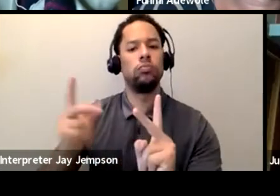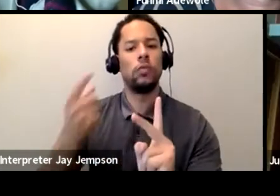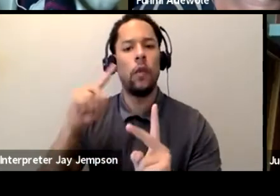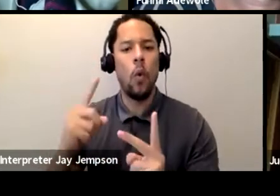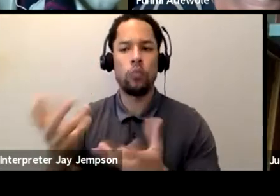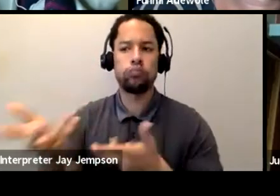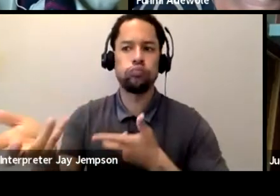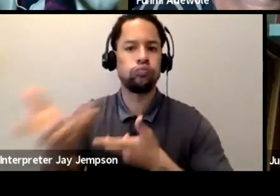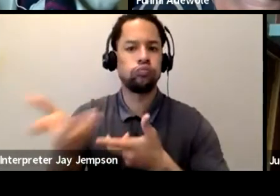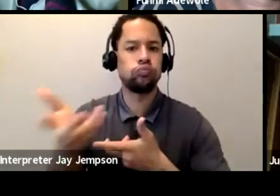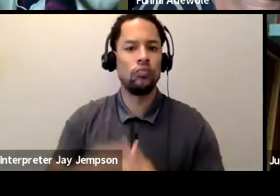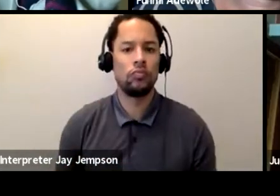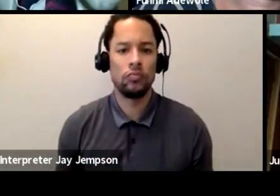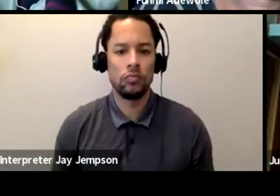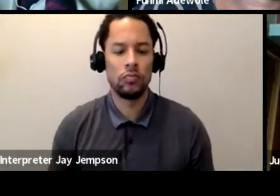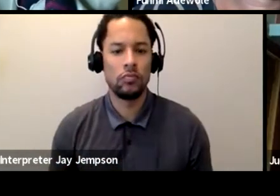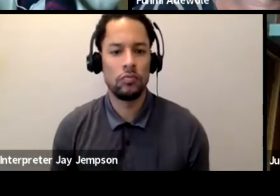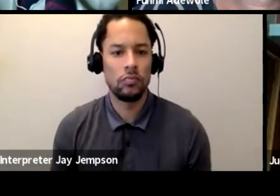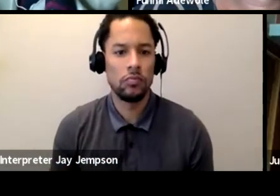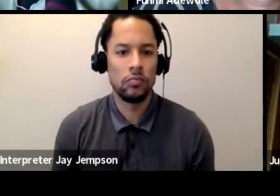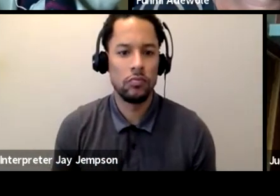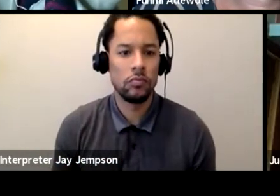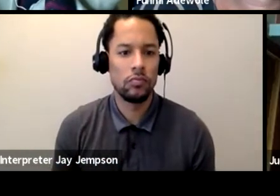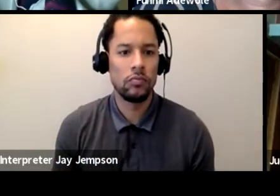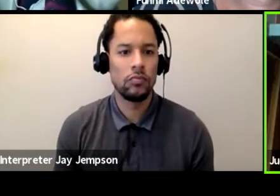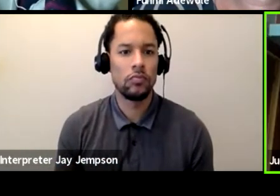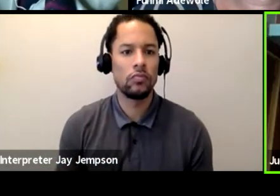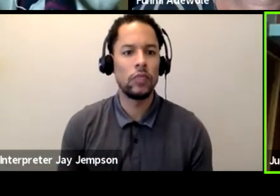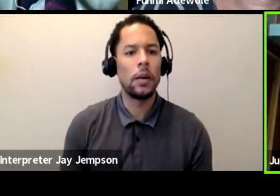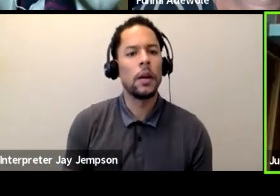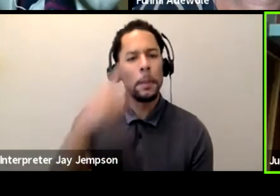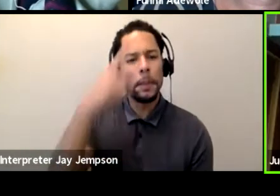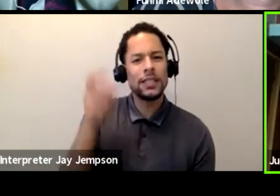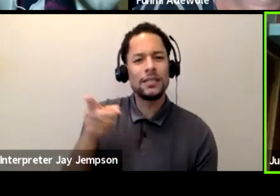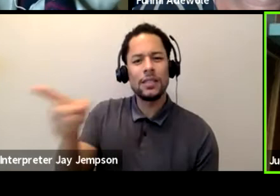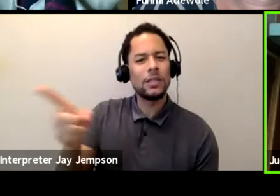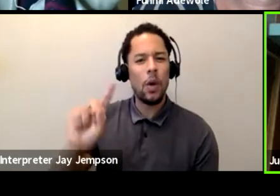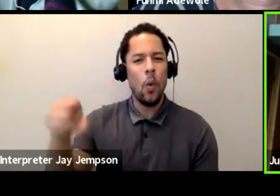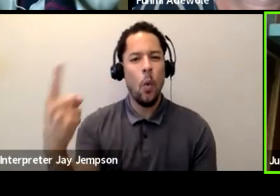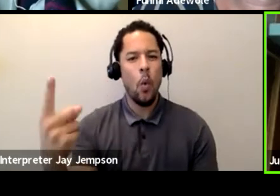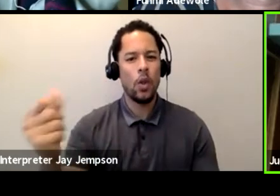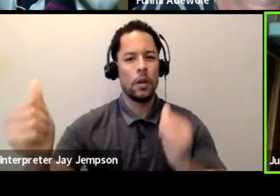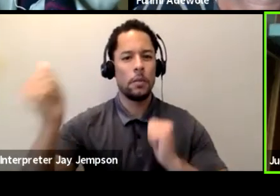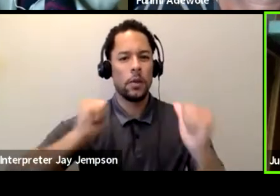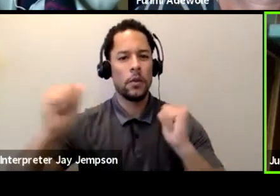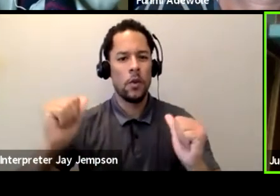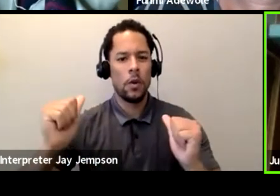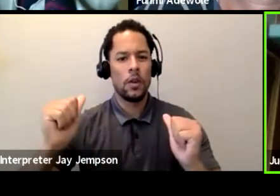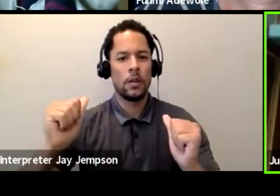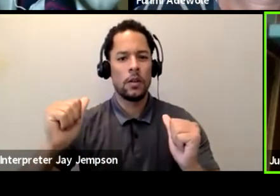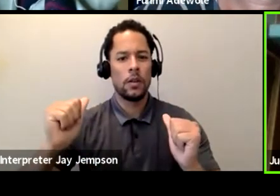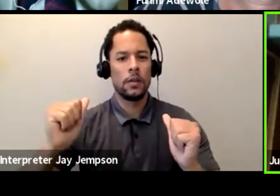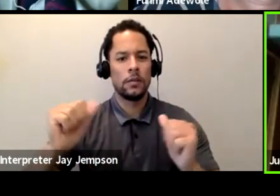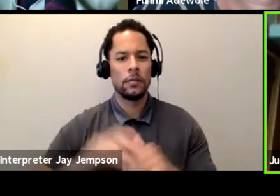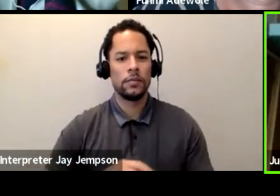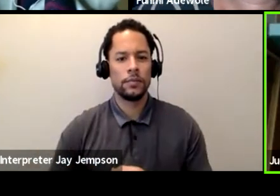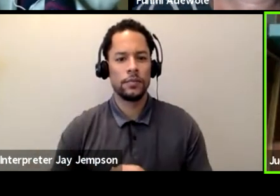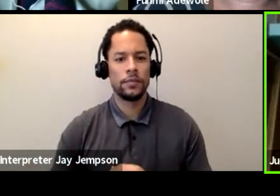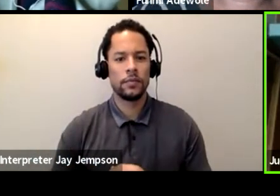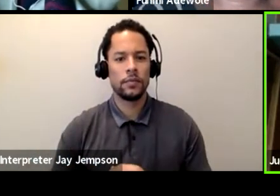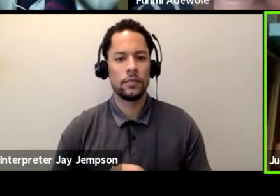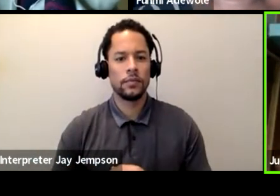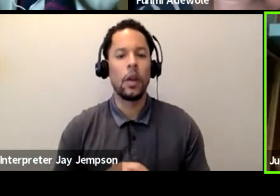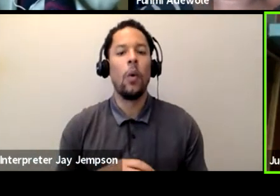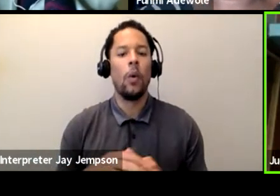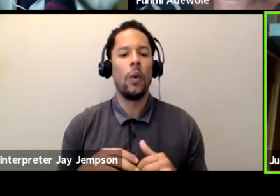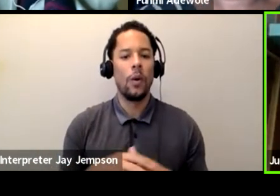Amazing. Thanks, Jude. So they, themselves, they're not just performing, they're not just becoming. Yeah. Oh, I thought you said, yeah, okay, so that's it.